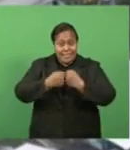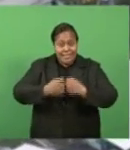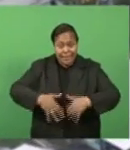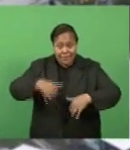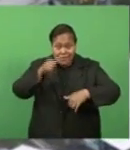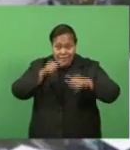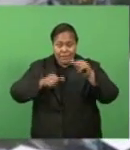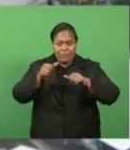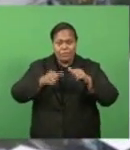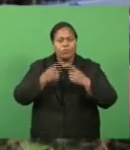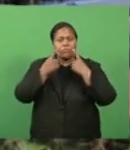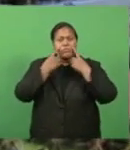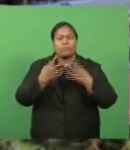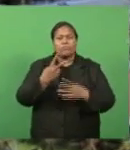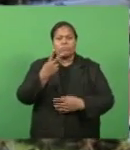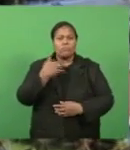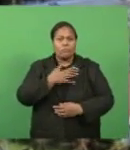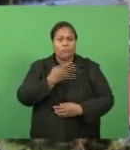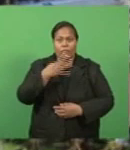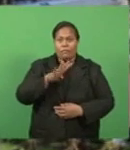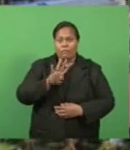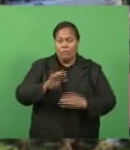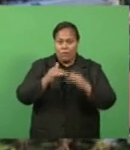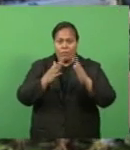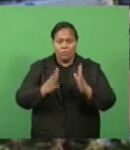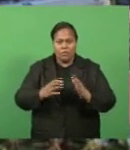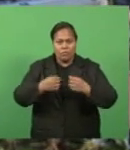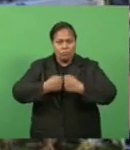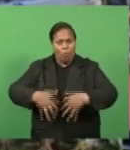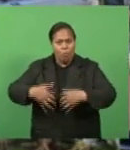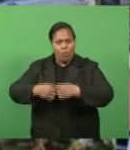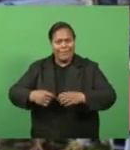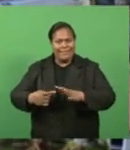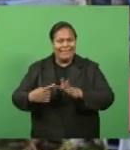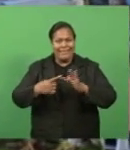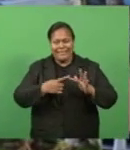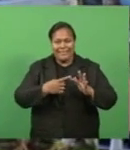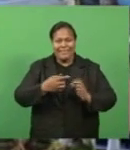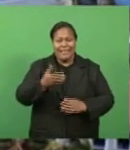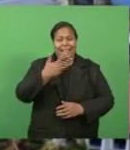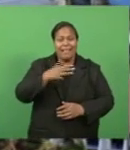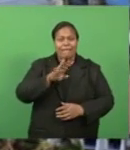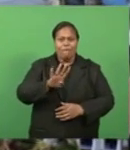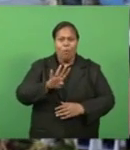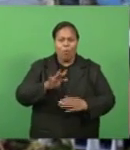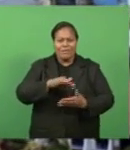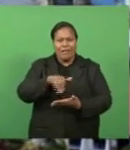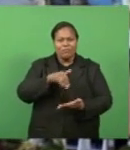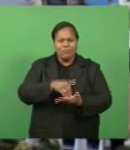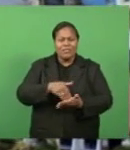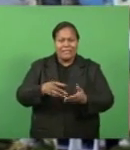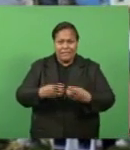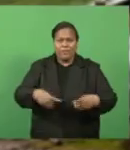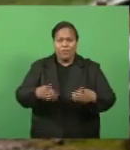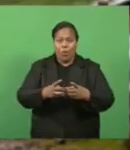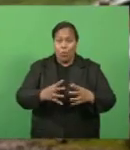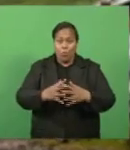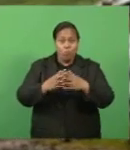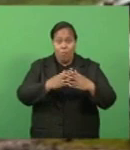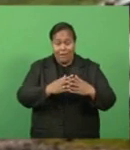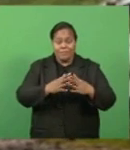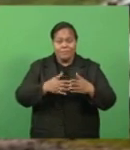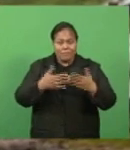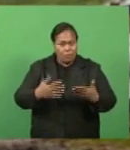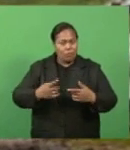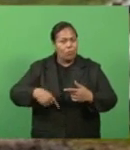244 houses were destroyed in the Eastern Division and 94 in the Central Division. The assessment in the Western Division is still being